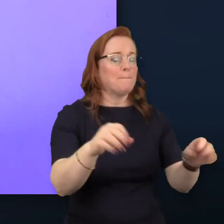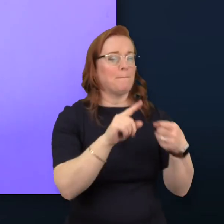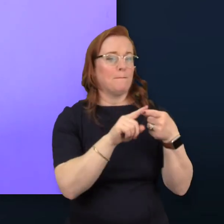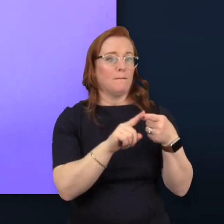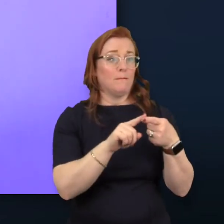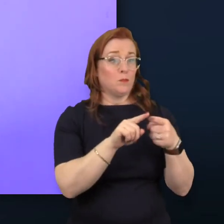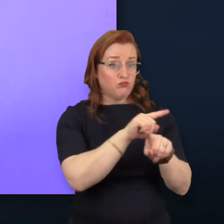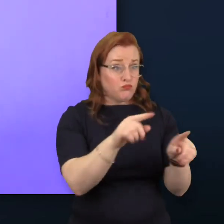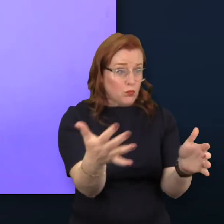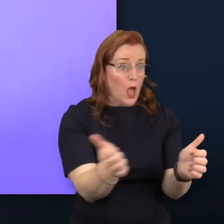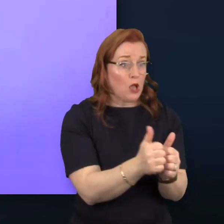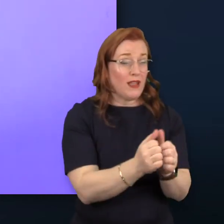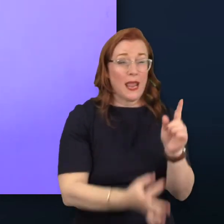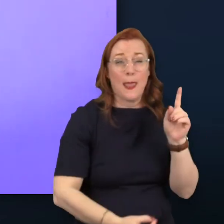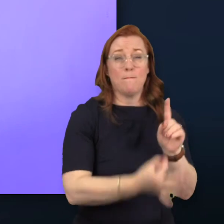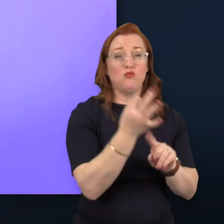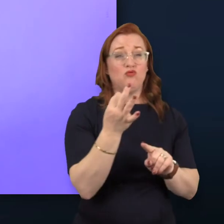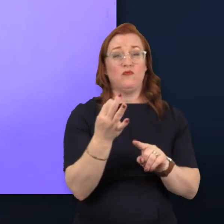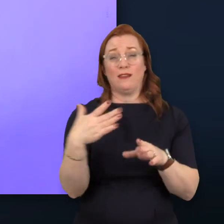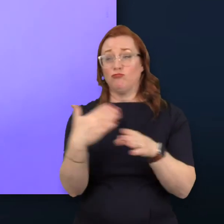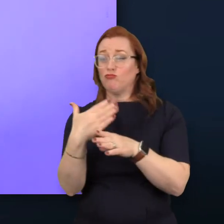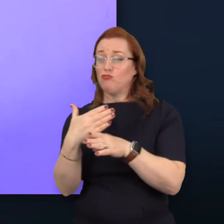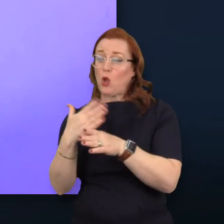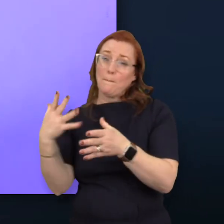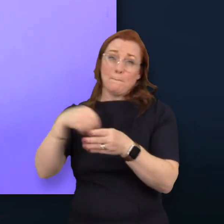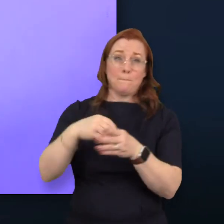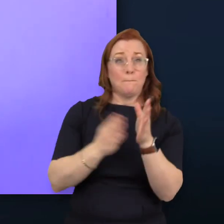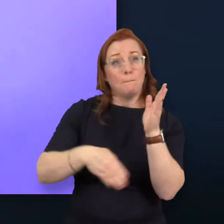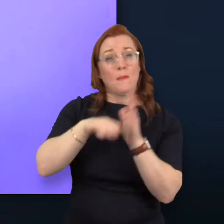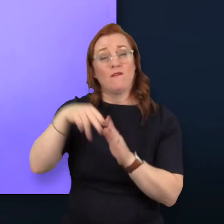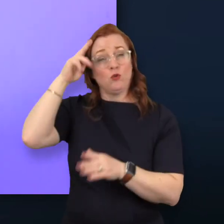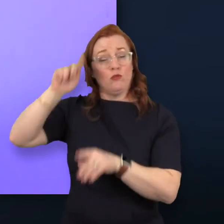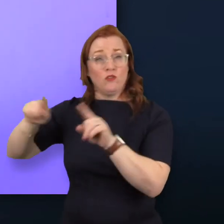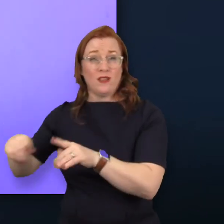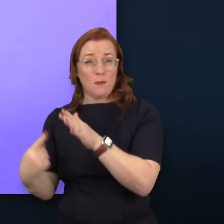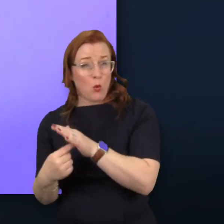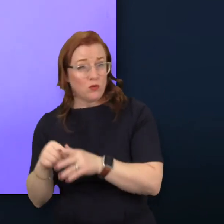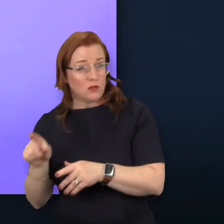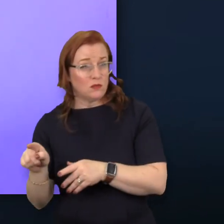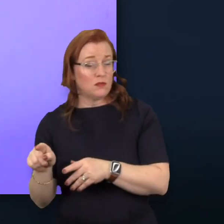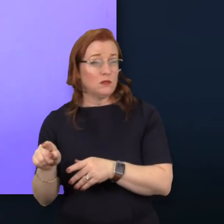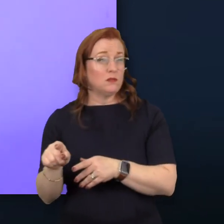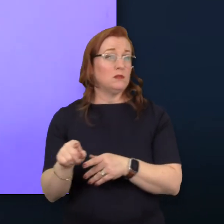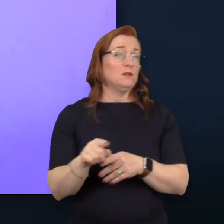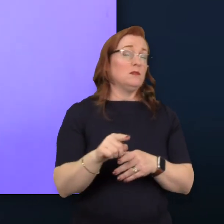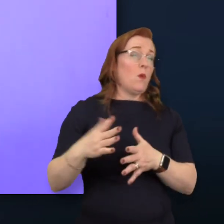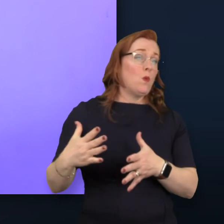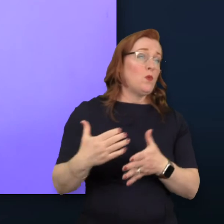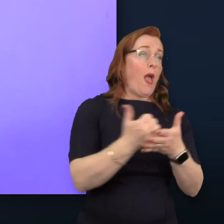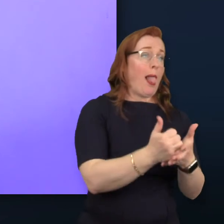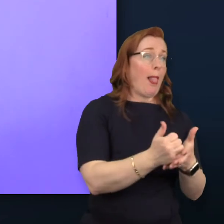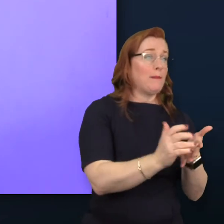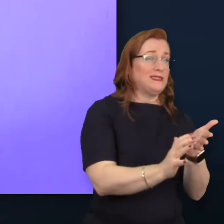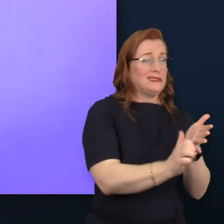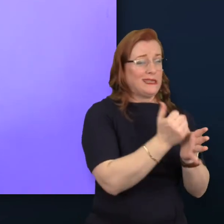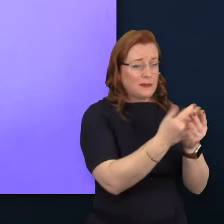agreed that improving employment prospects for neurodiverse people is important for meeting the talent needs of the